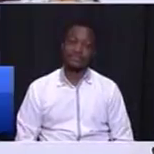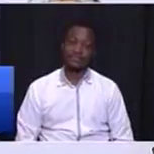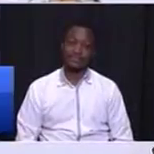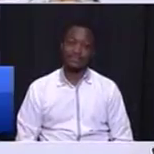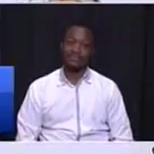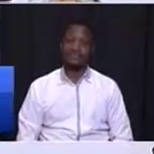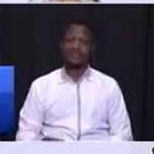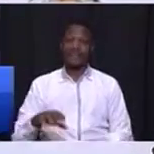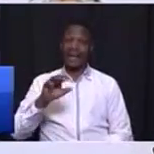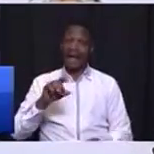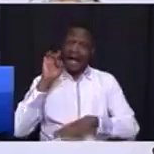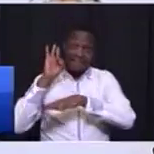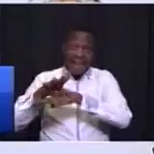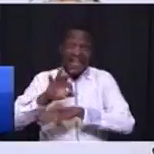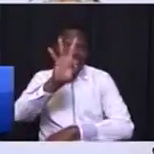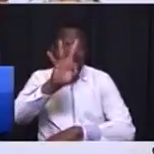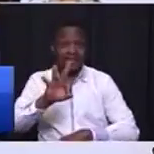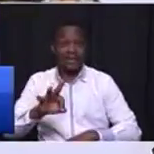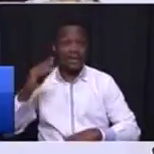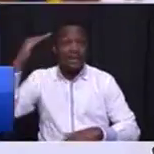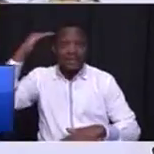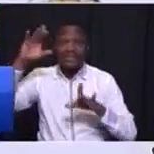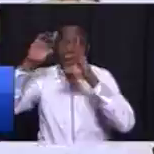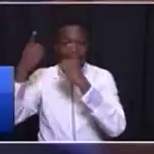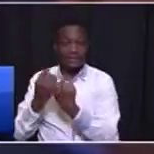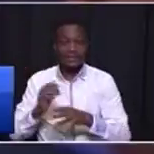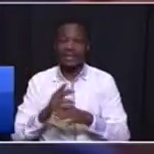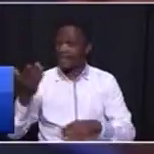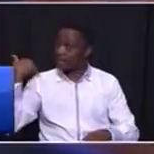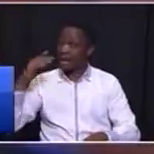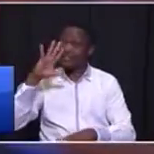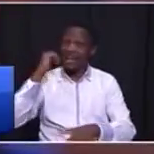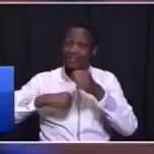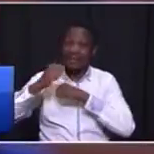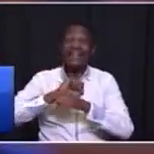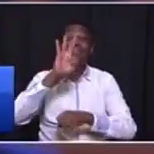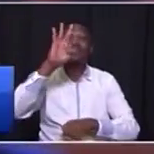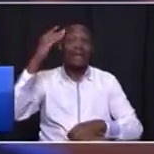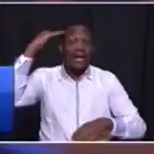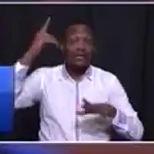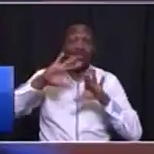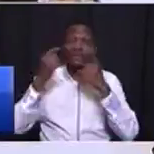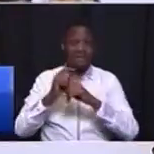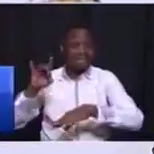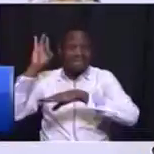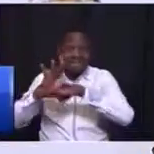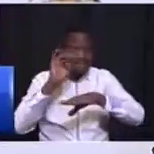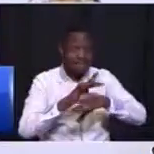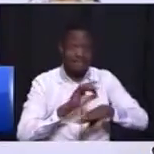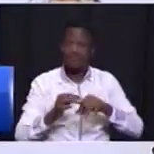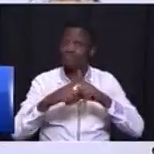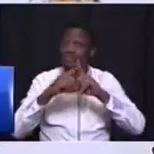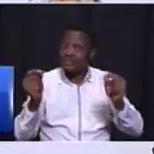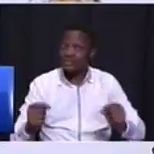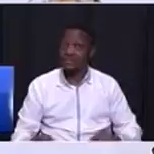fired three heads of departments in the past five years three heads of departments I have fired